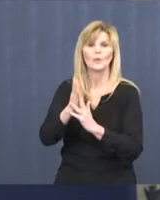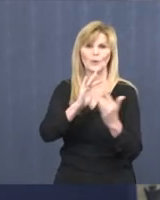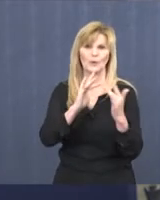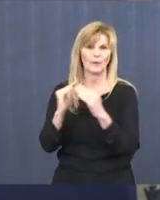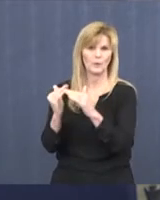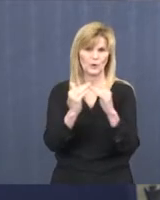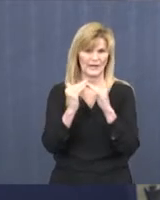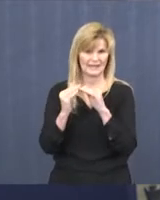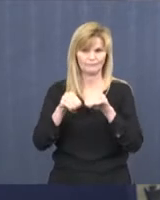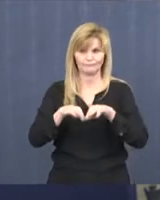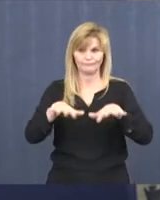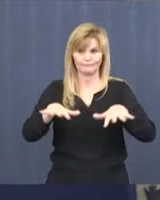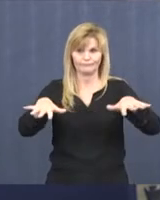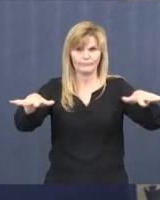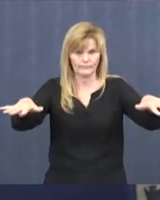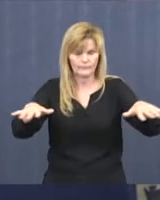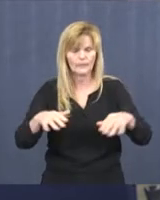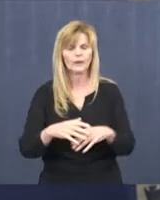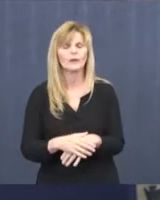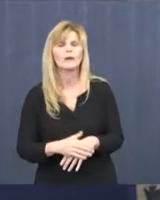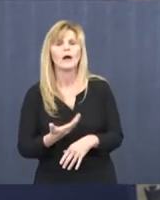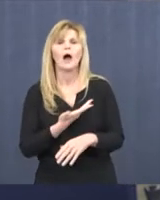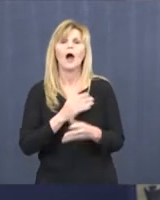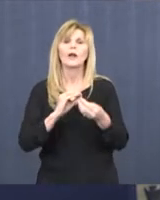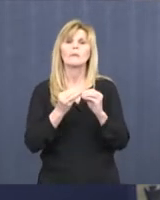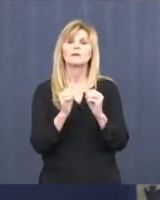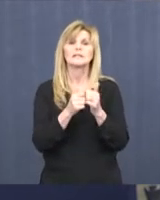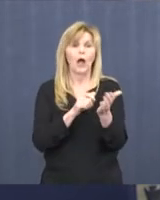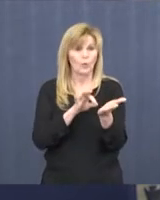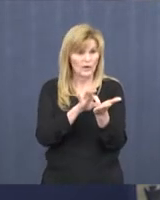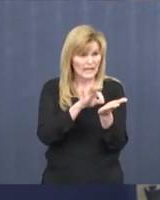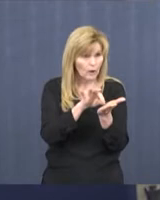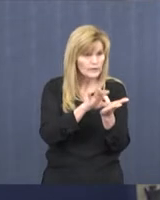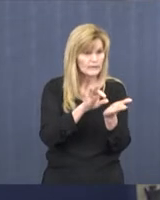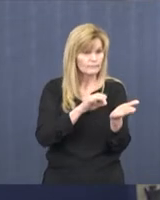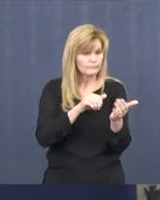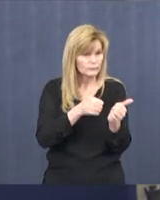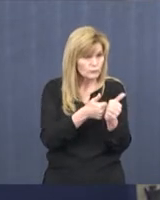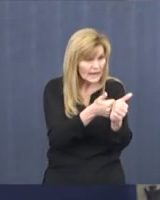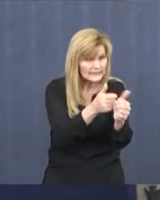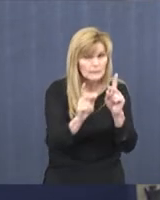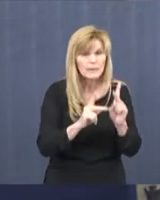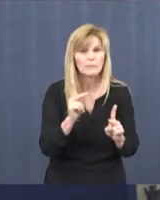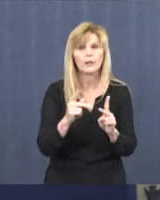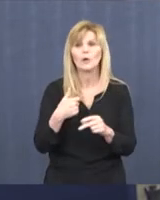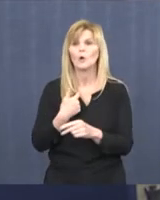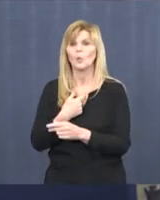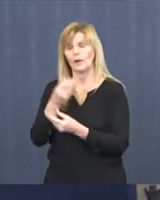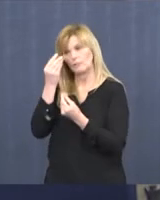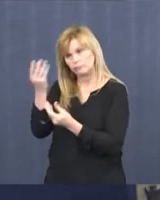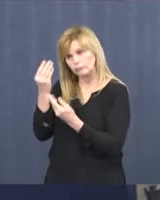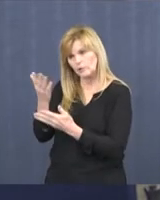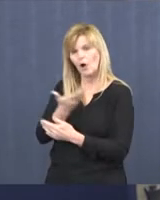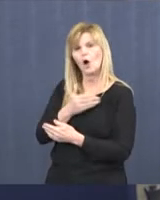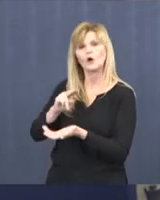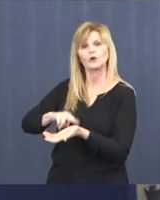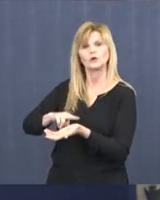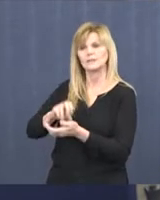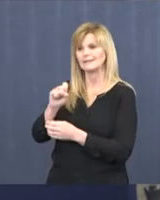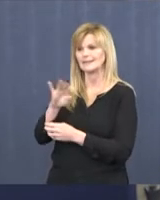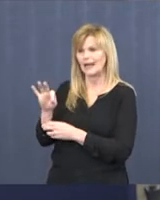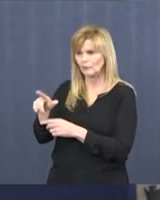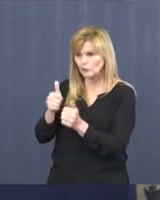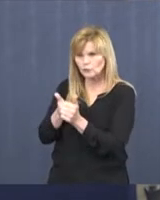As far as our contact tracing efforts, Brenton is kind of orchestrating our nursing staff for contact